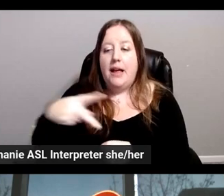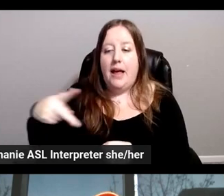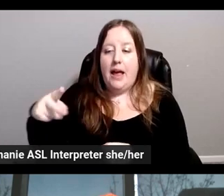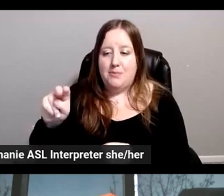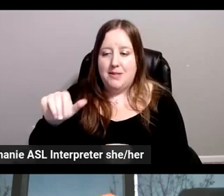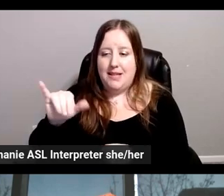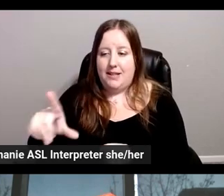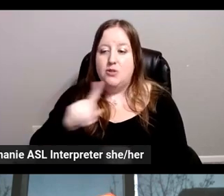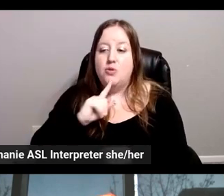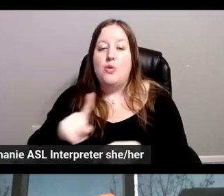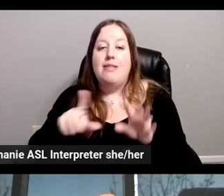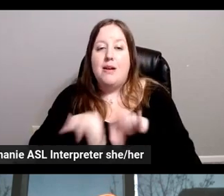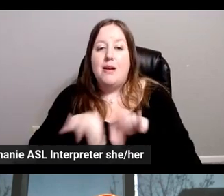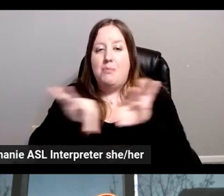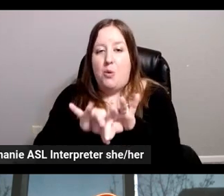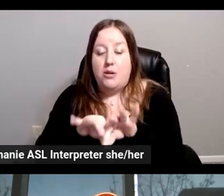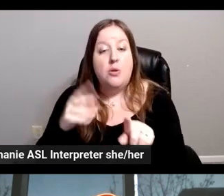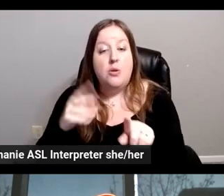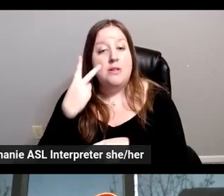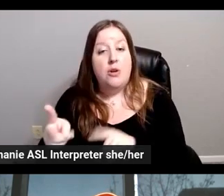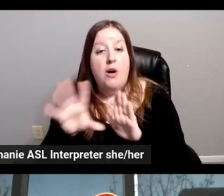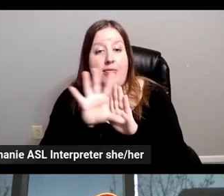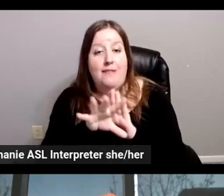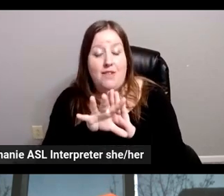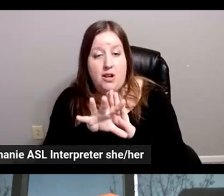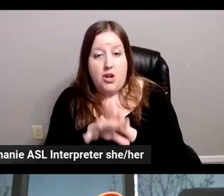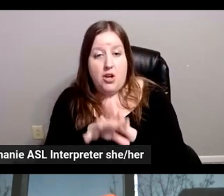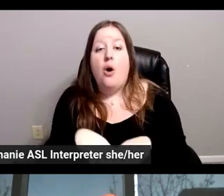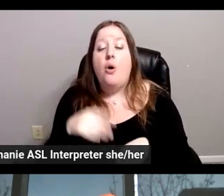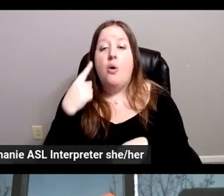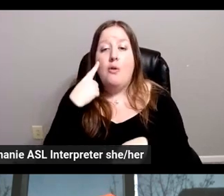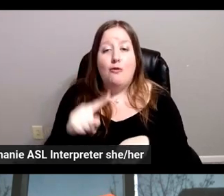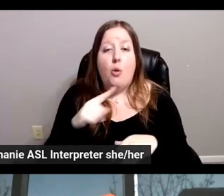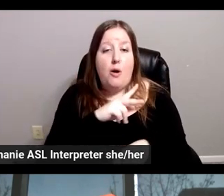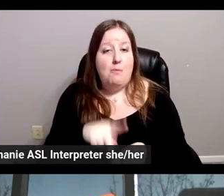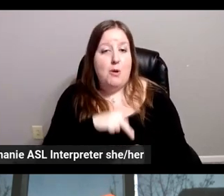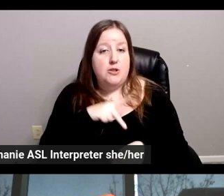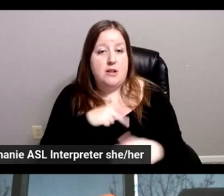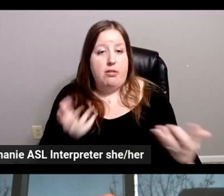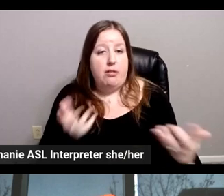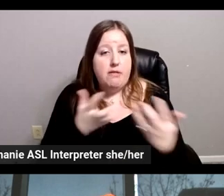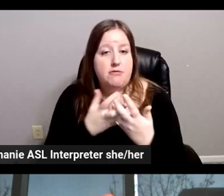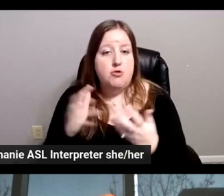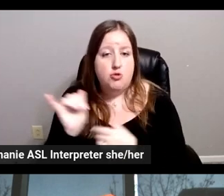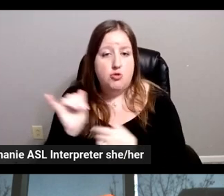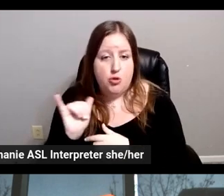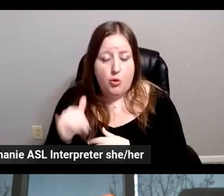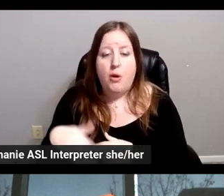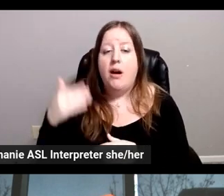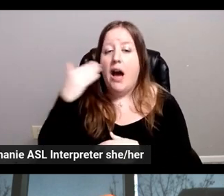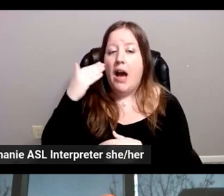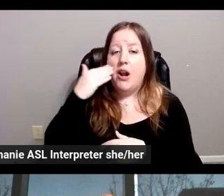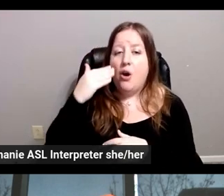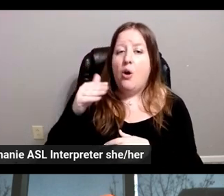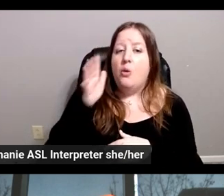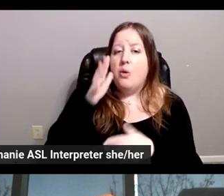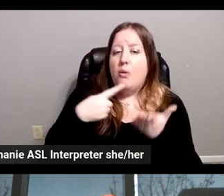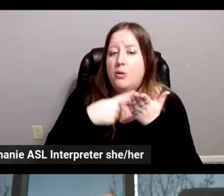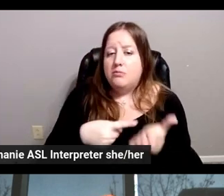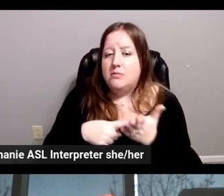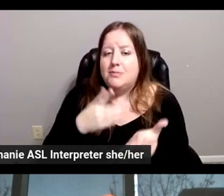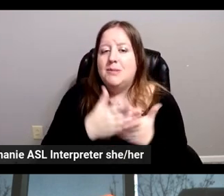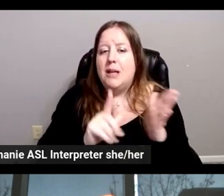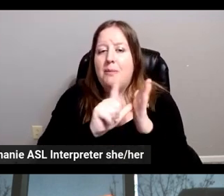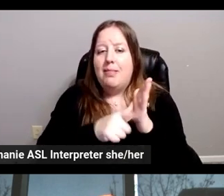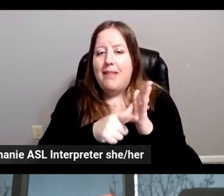application. But we also saw in the video that Pinpoint and Personalize were in there. Adrian, I know we're going to come back and talk about some of those later